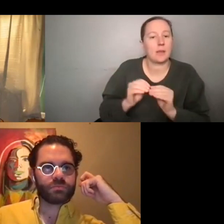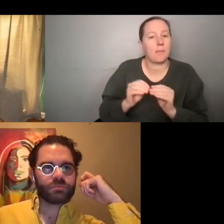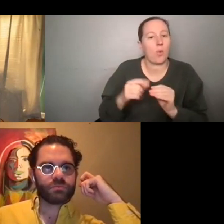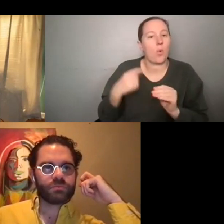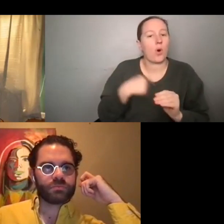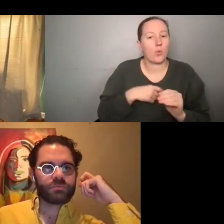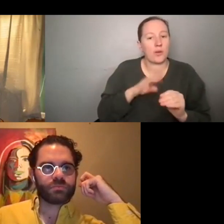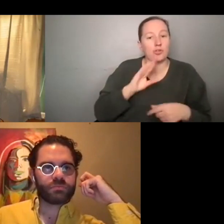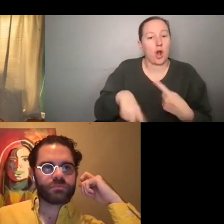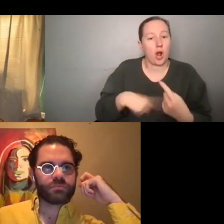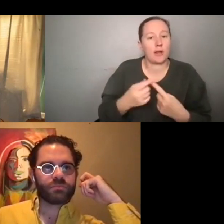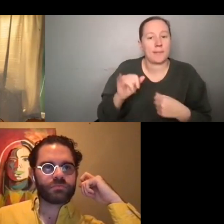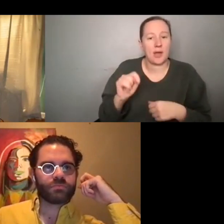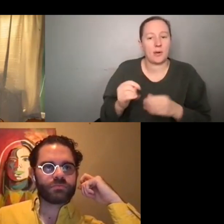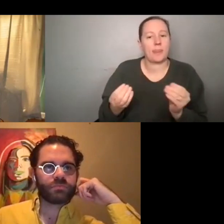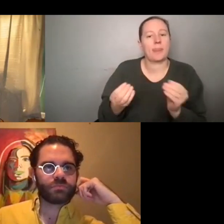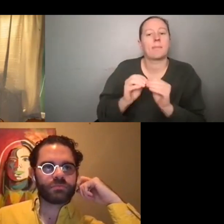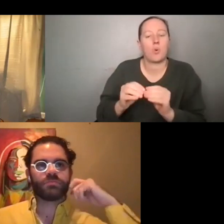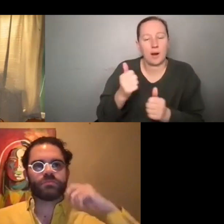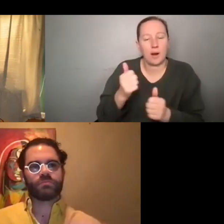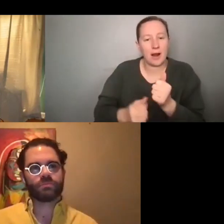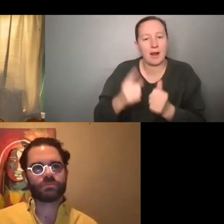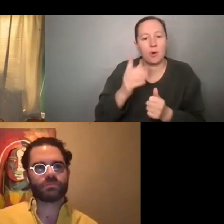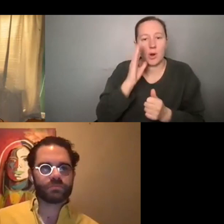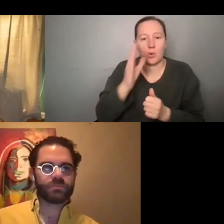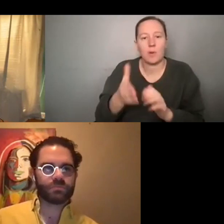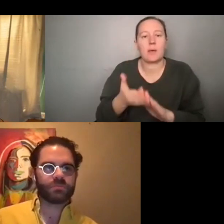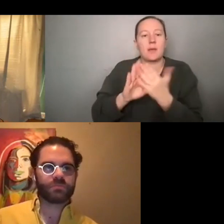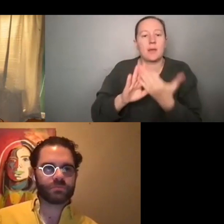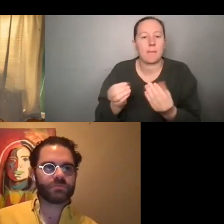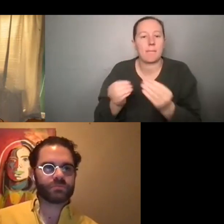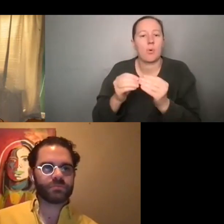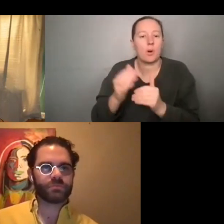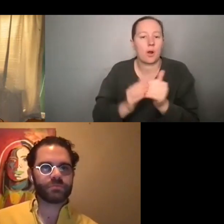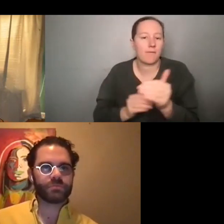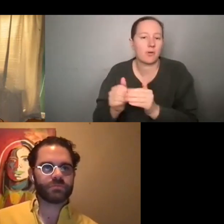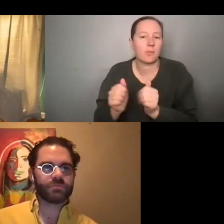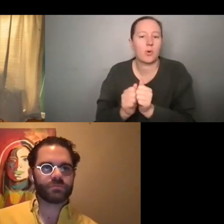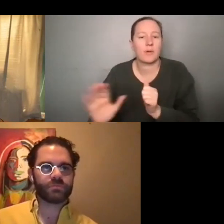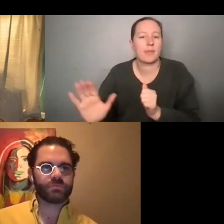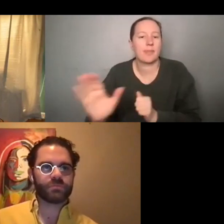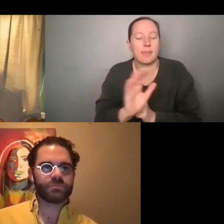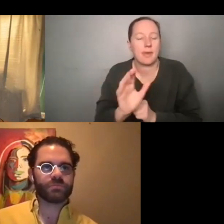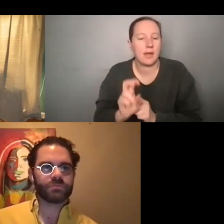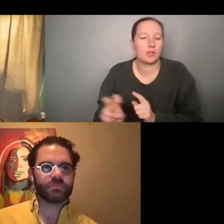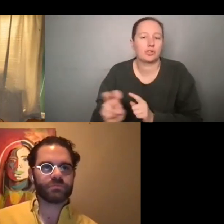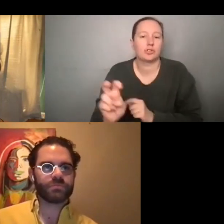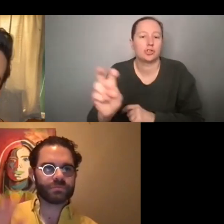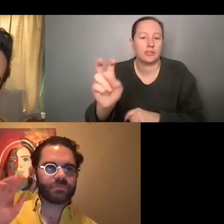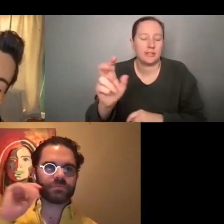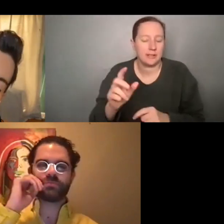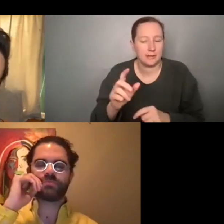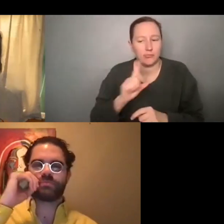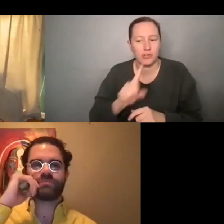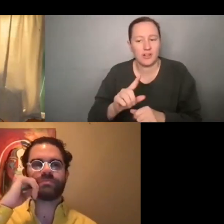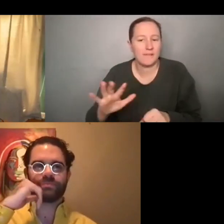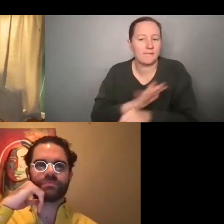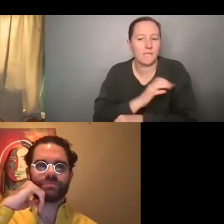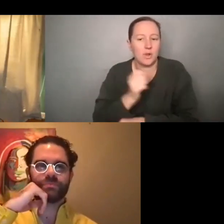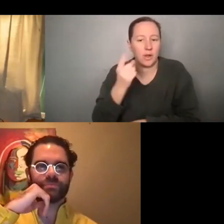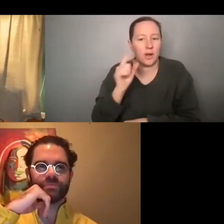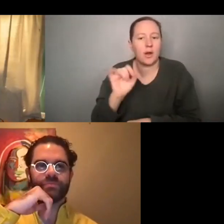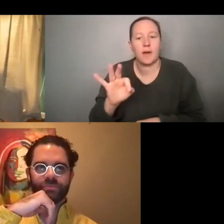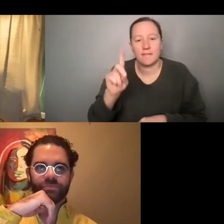about it, the more everyone's going to get more comfortable with, you know, their own kind of journeys, and understanding of